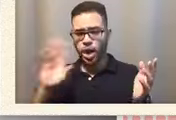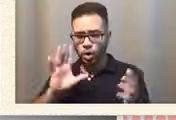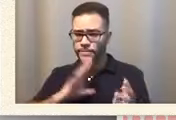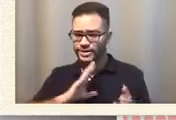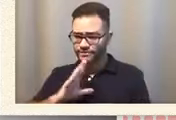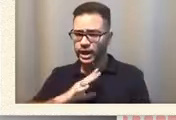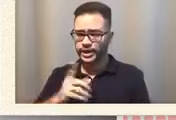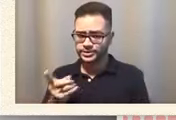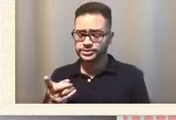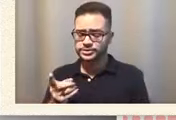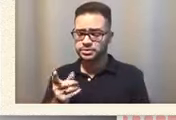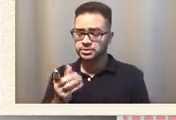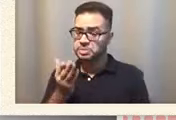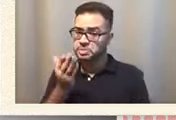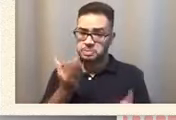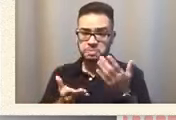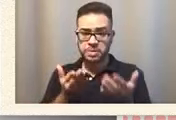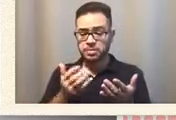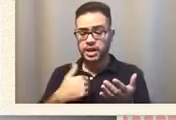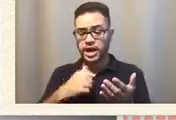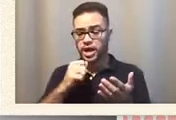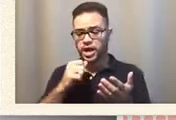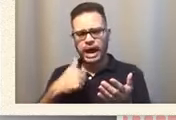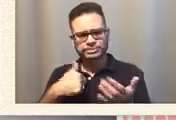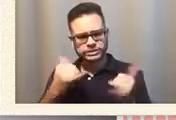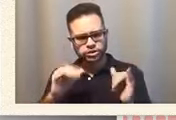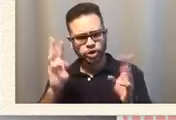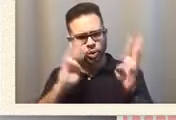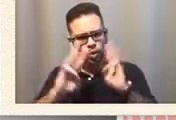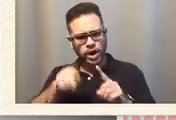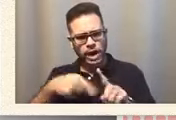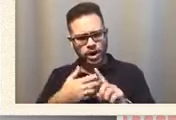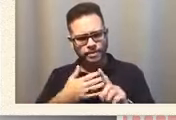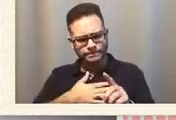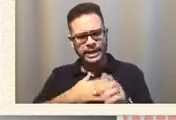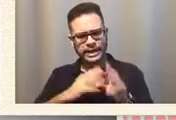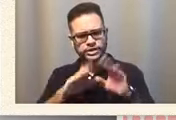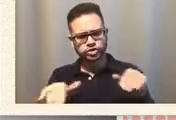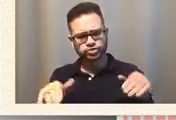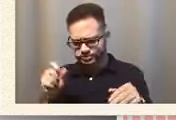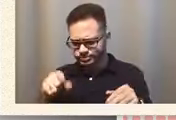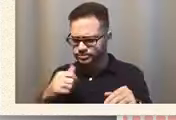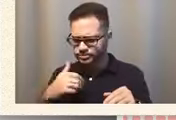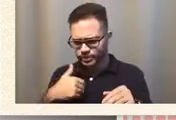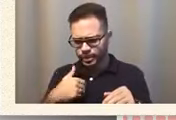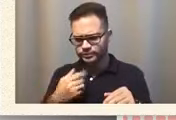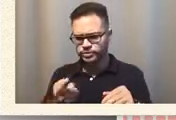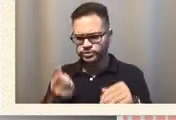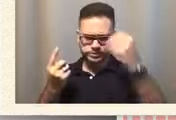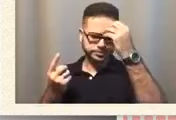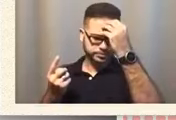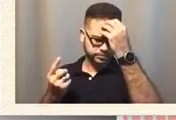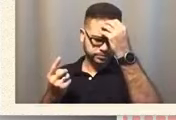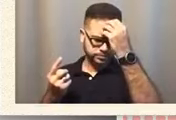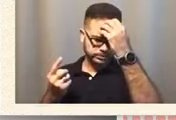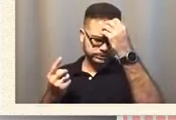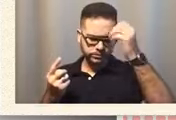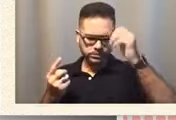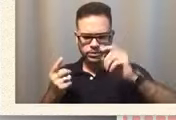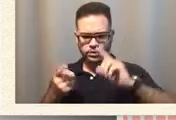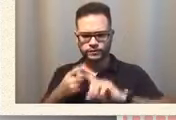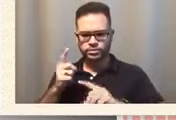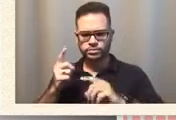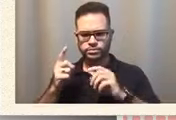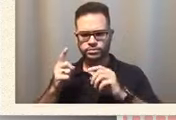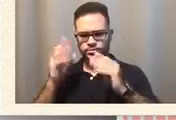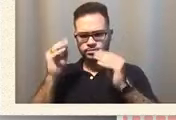not worried about my child yes i got a phone call from one professor that they almost saw my son being run over